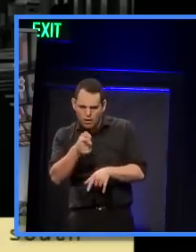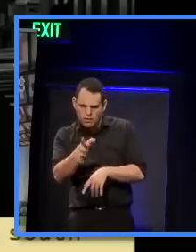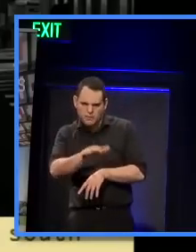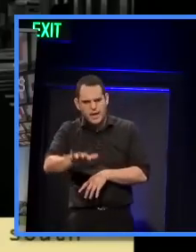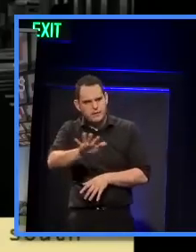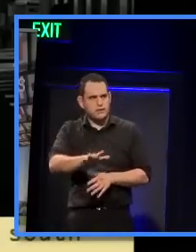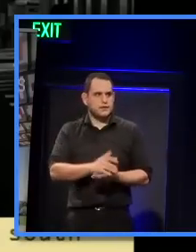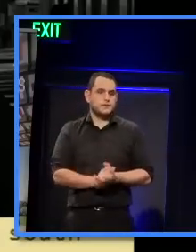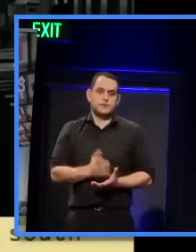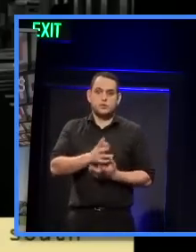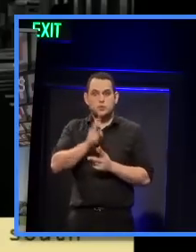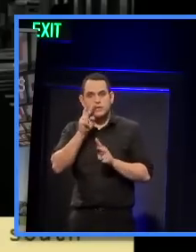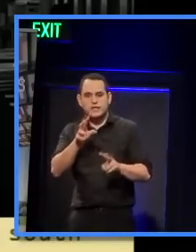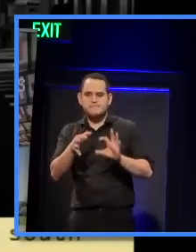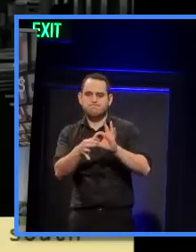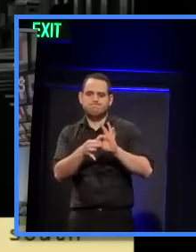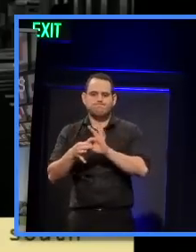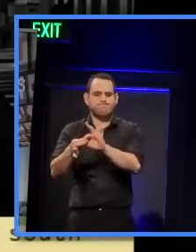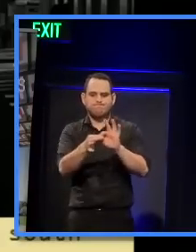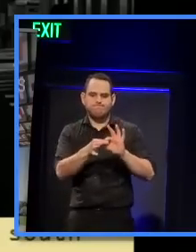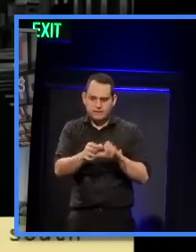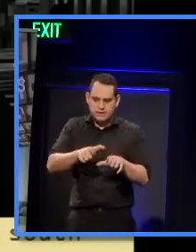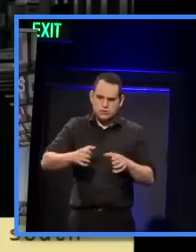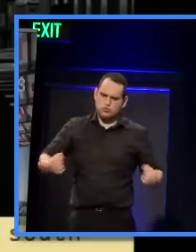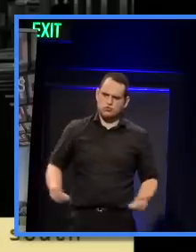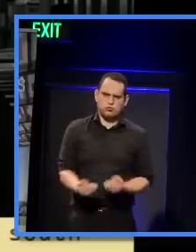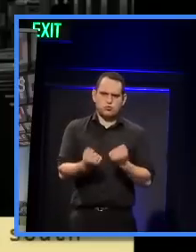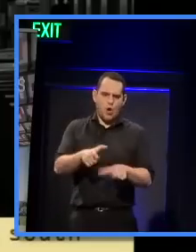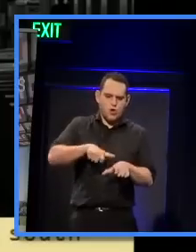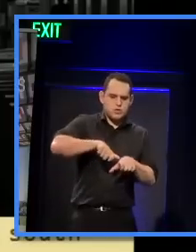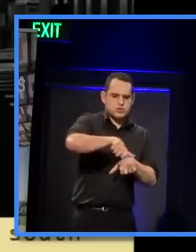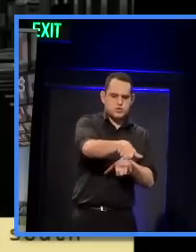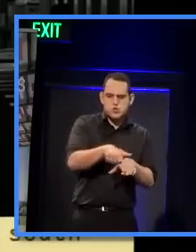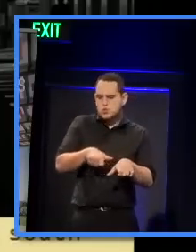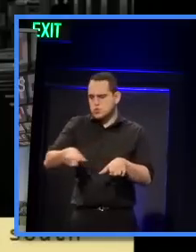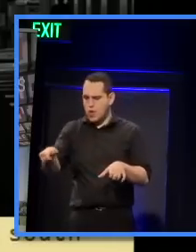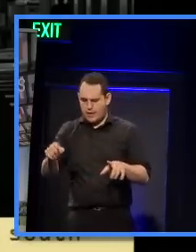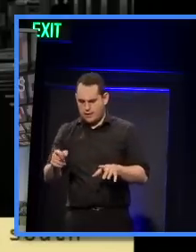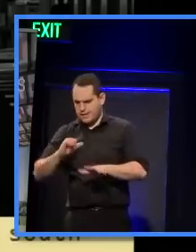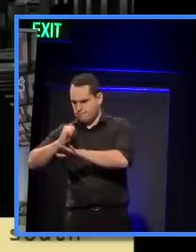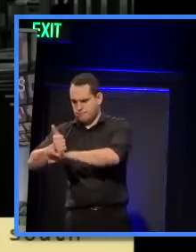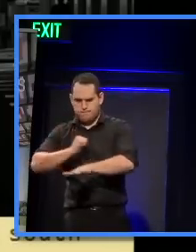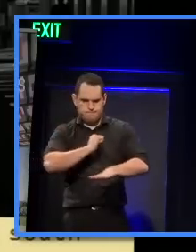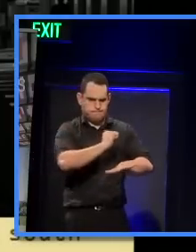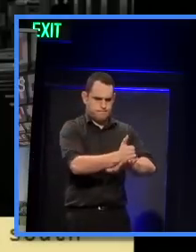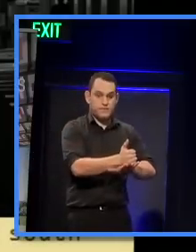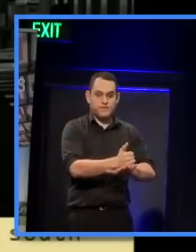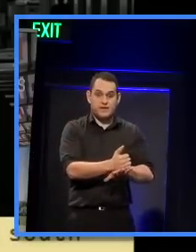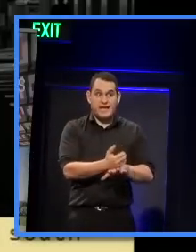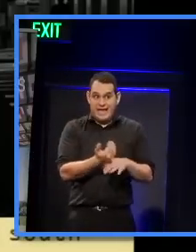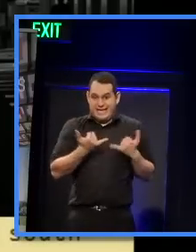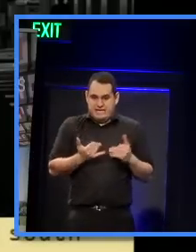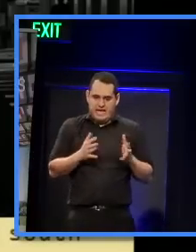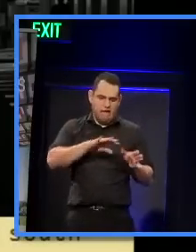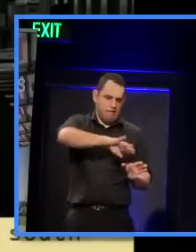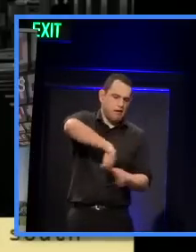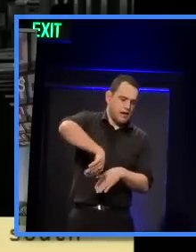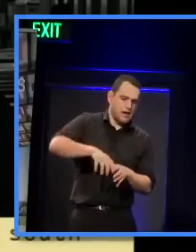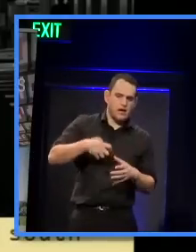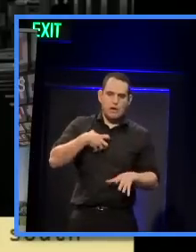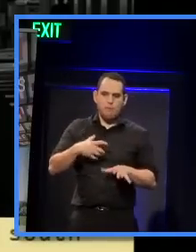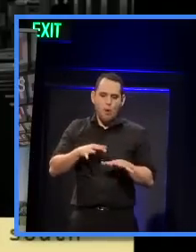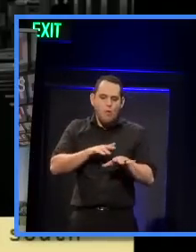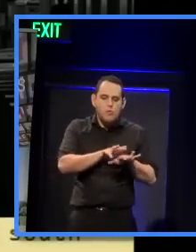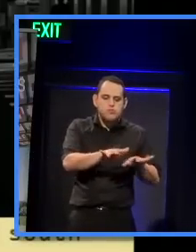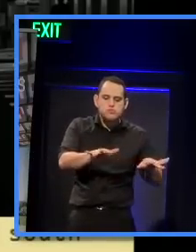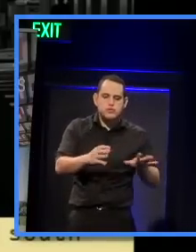see there's a really strong, coherent streetscape that was there and one that has been, you know, largely swept away since then. And of course, this is